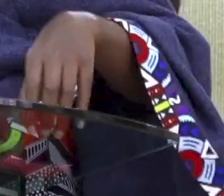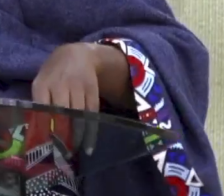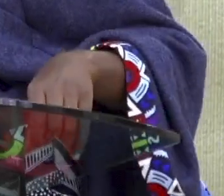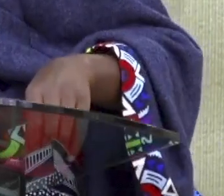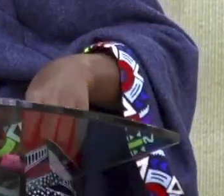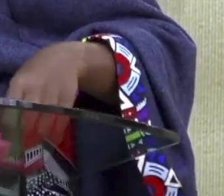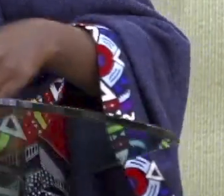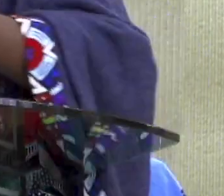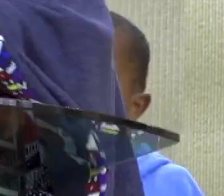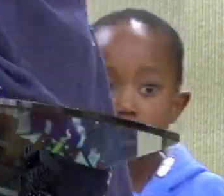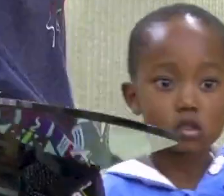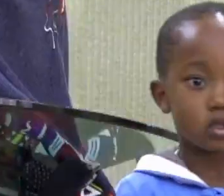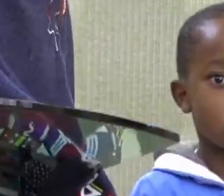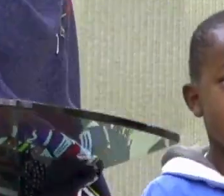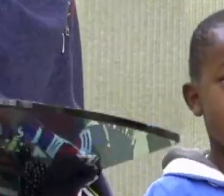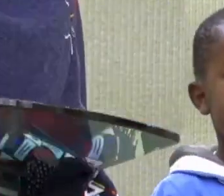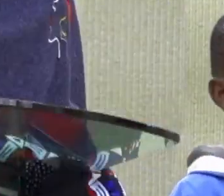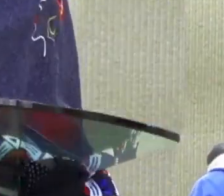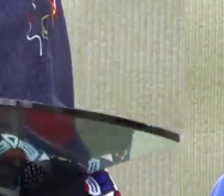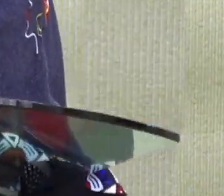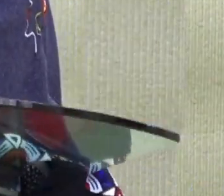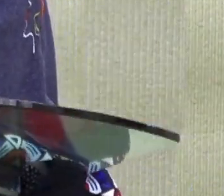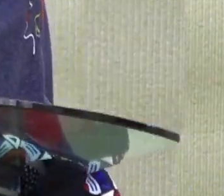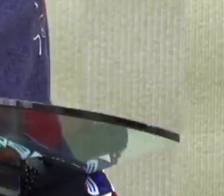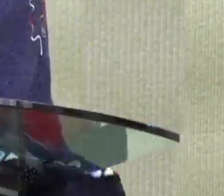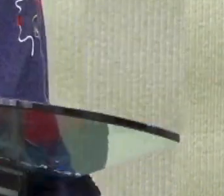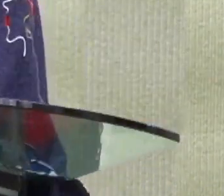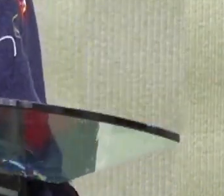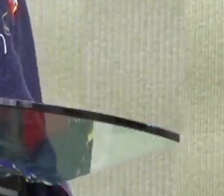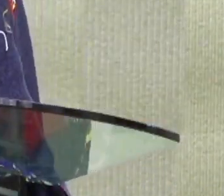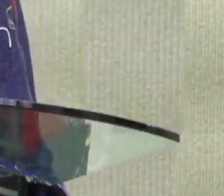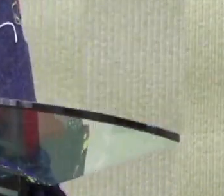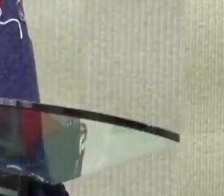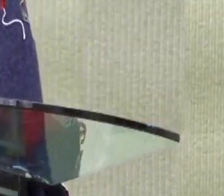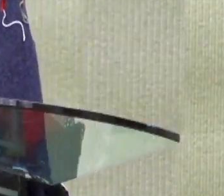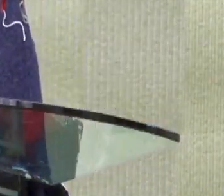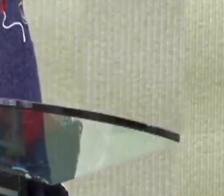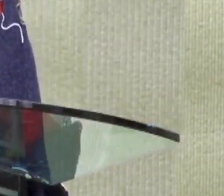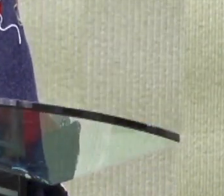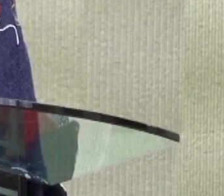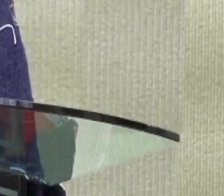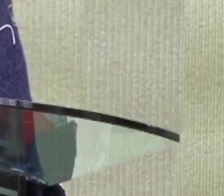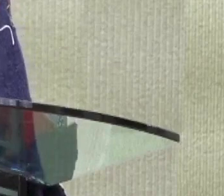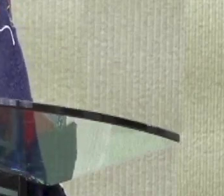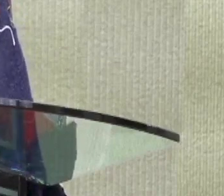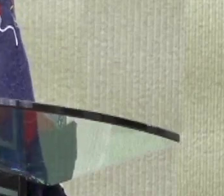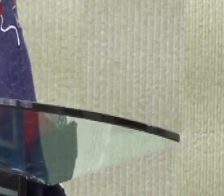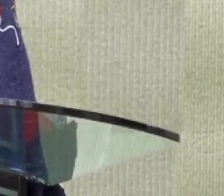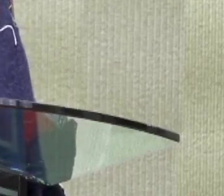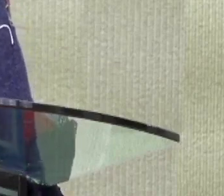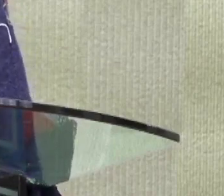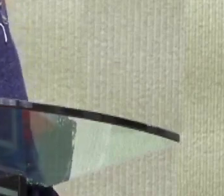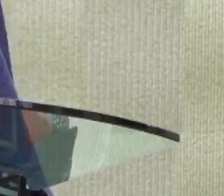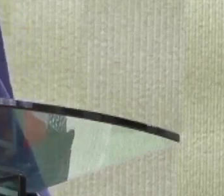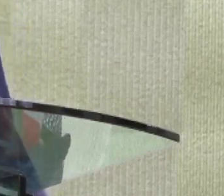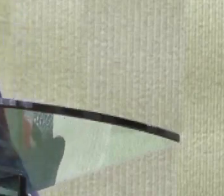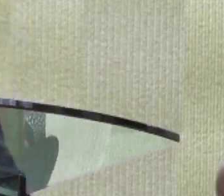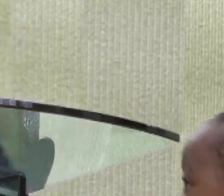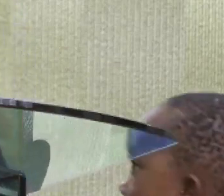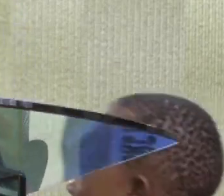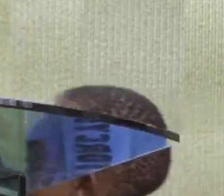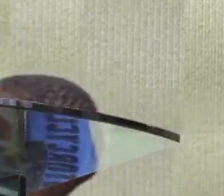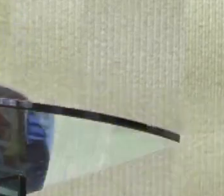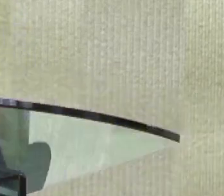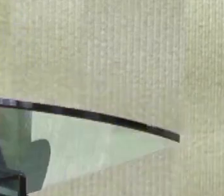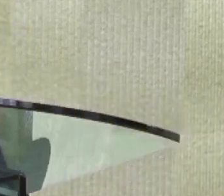Please bring all your prayer requests. Let's have them here on the Bible so that we can pray over them. Thank Yes.